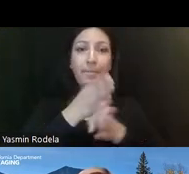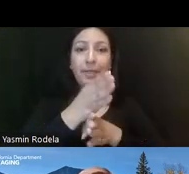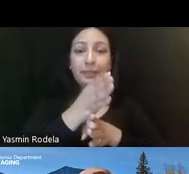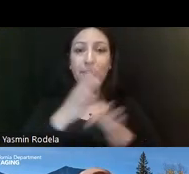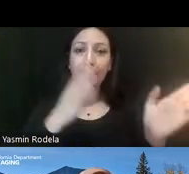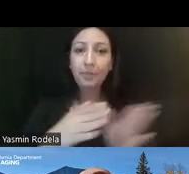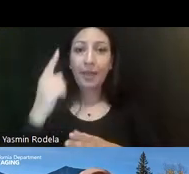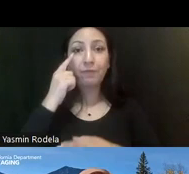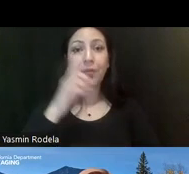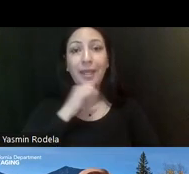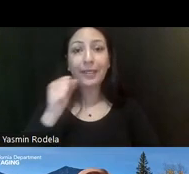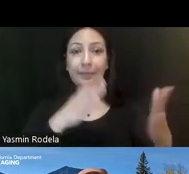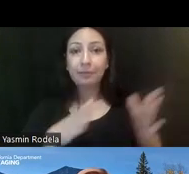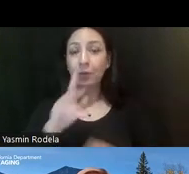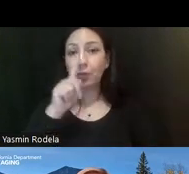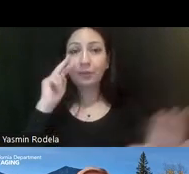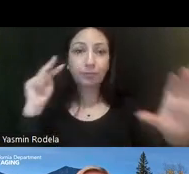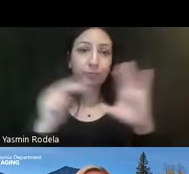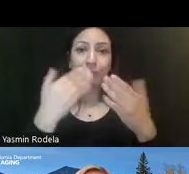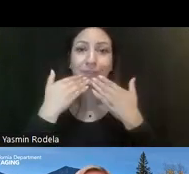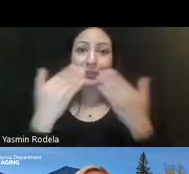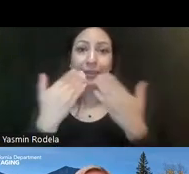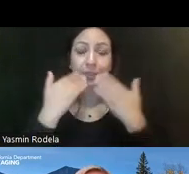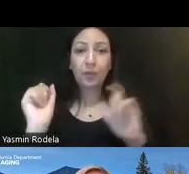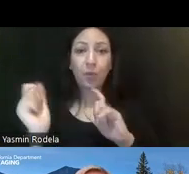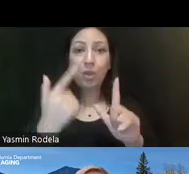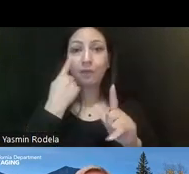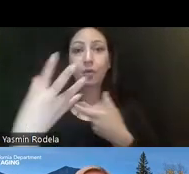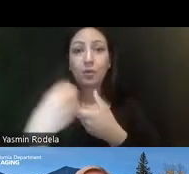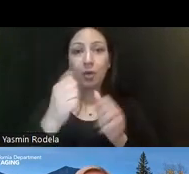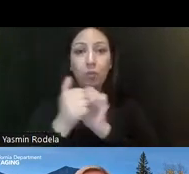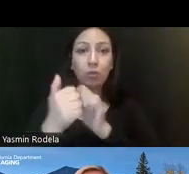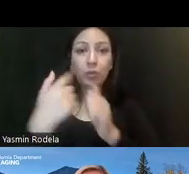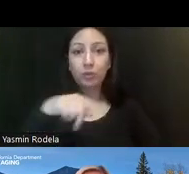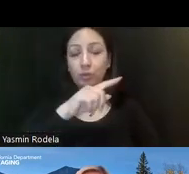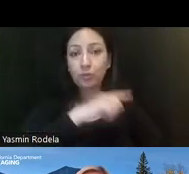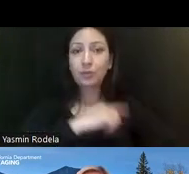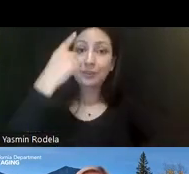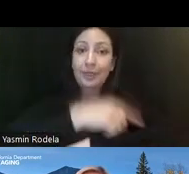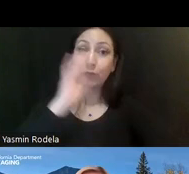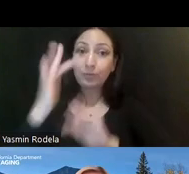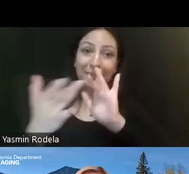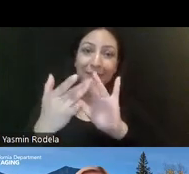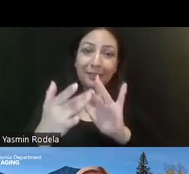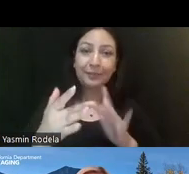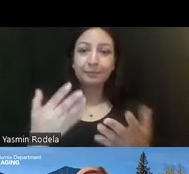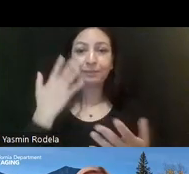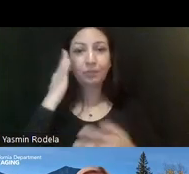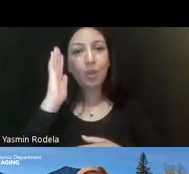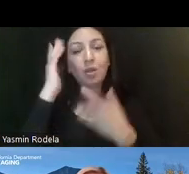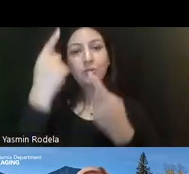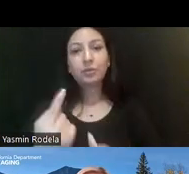planning. Looking forward to that. So thank you all for being with us today and we'll be in touch till we meet again.